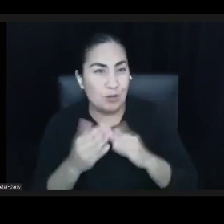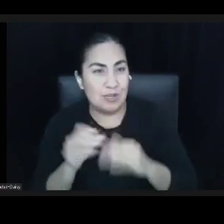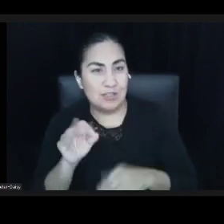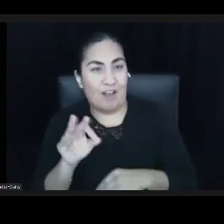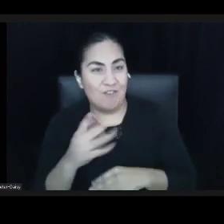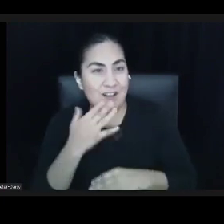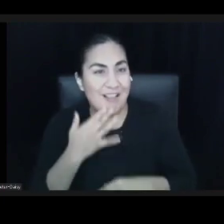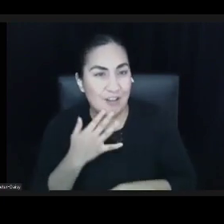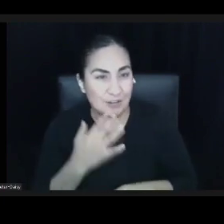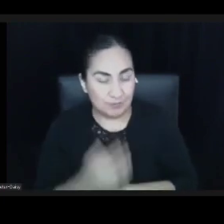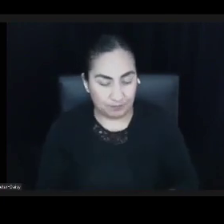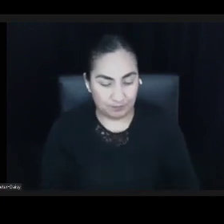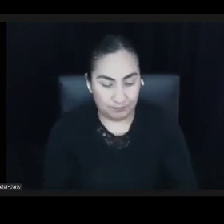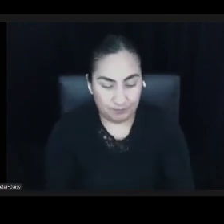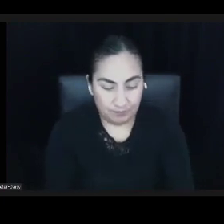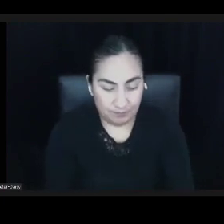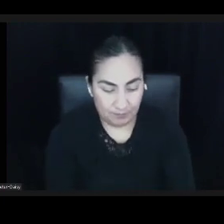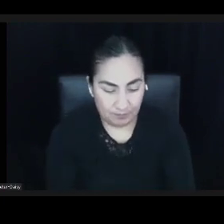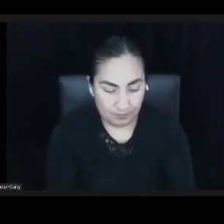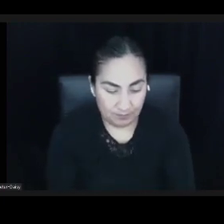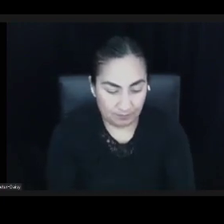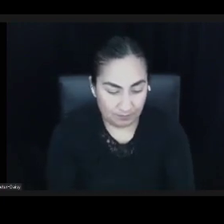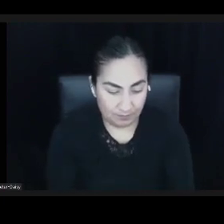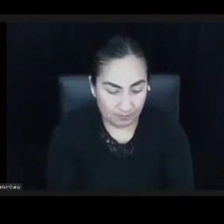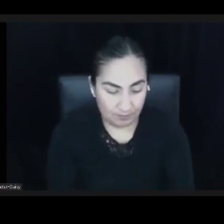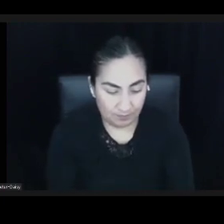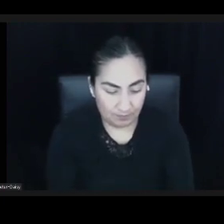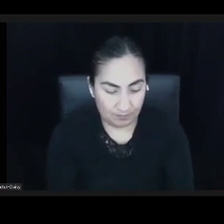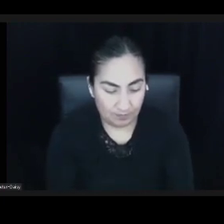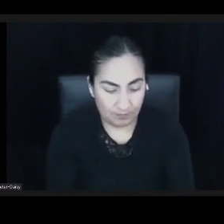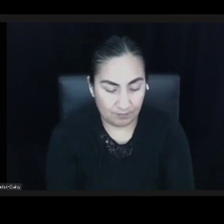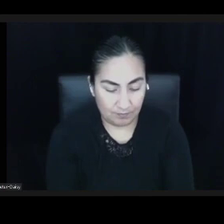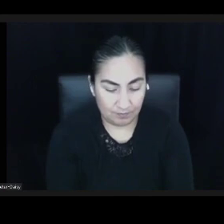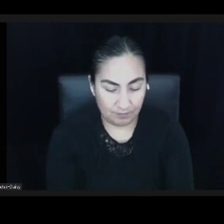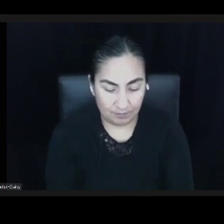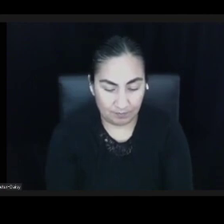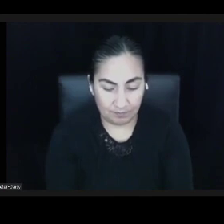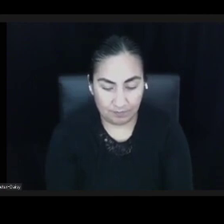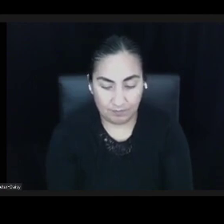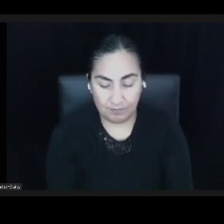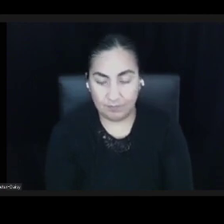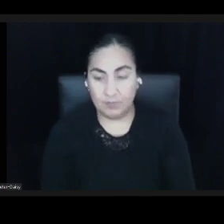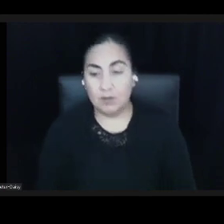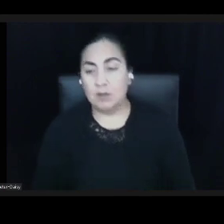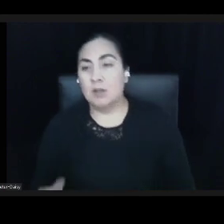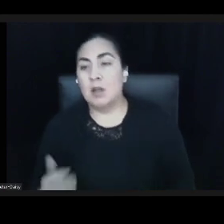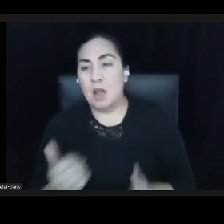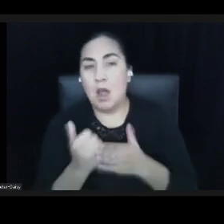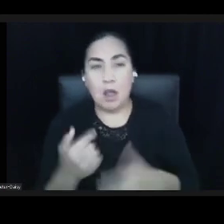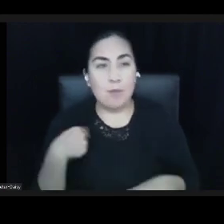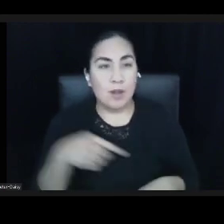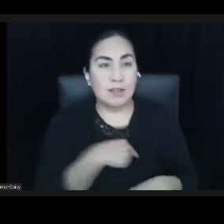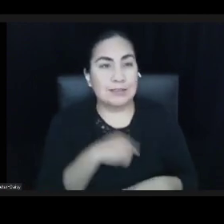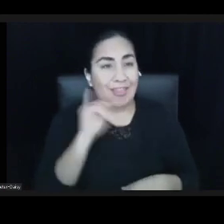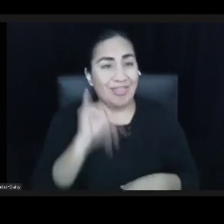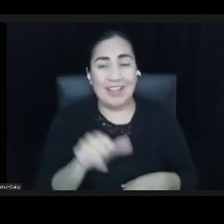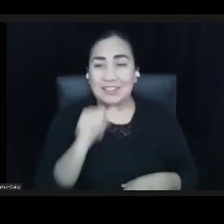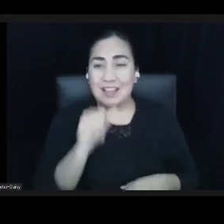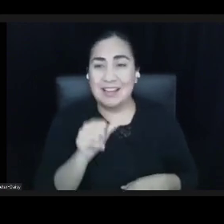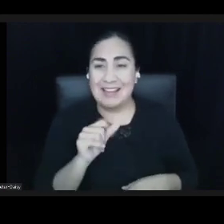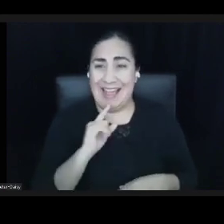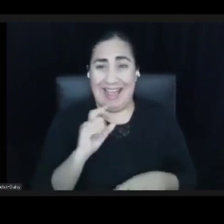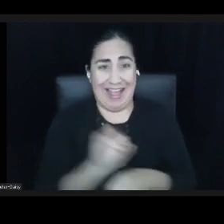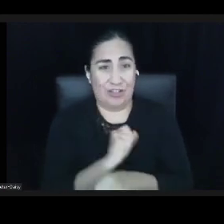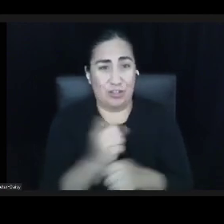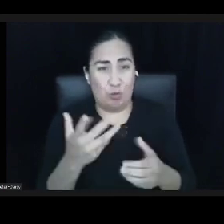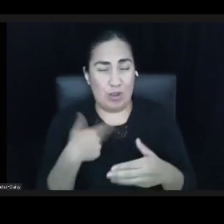The program teams all created visual representations of our theories of change. This is not actually the one I used for